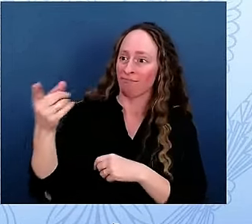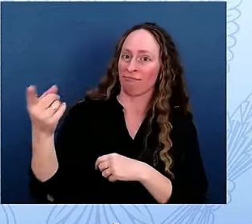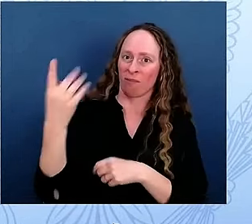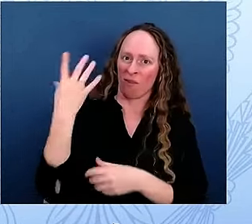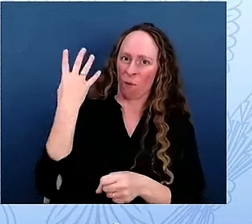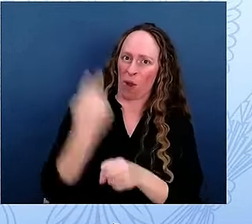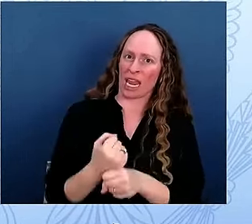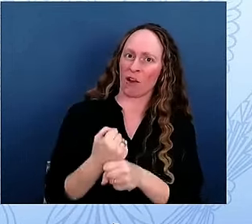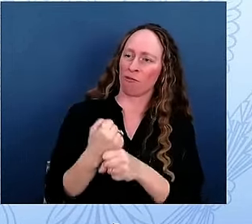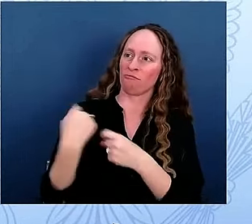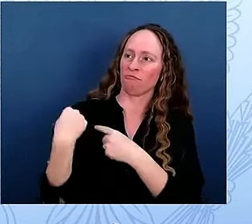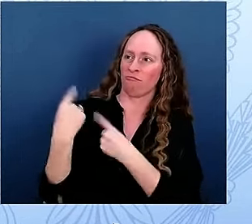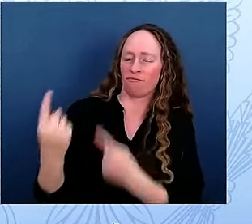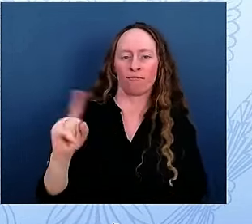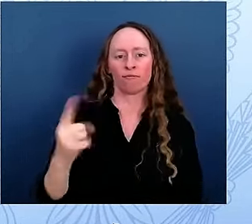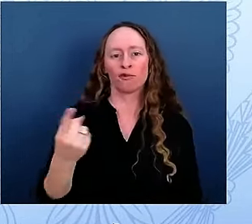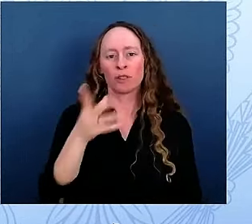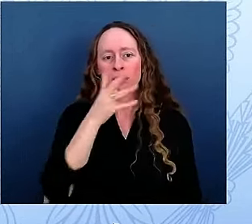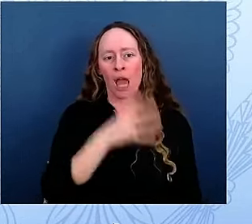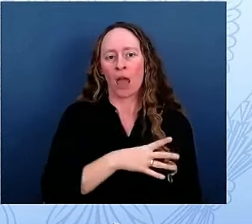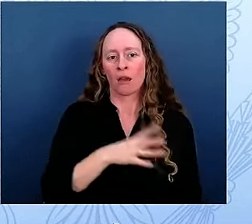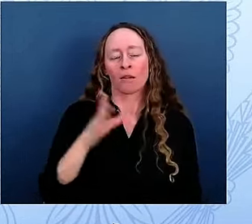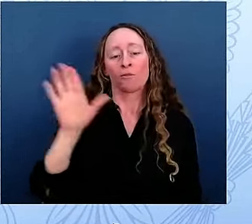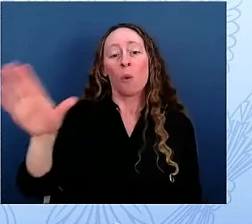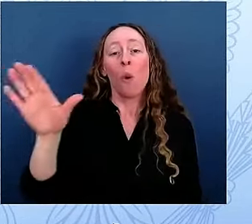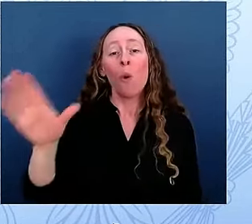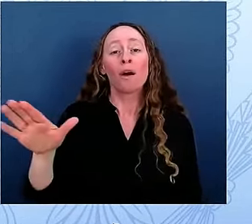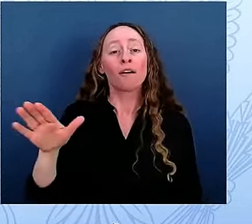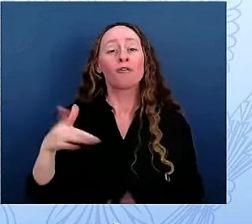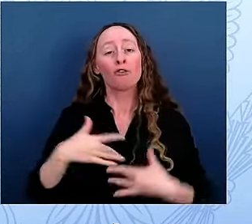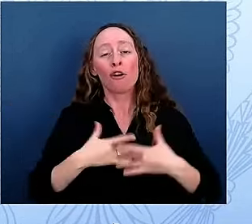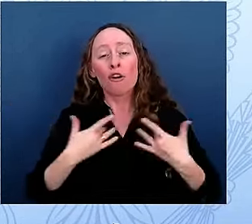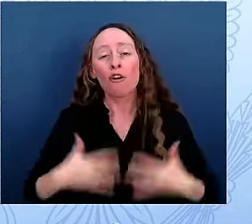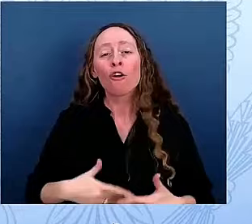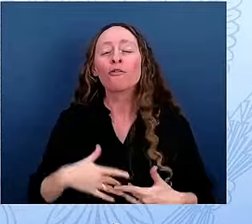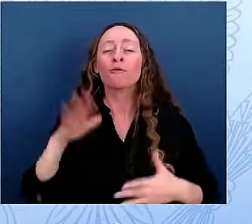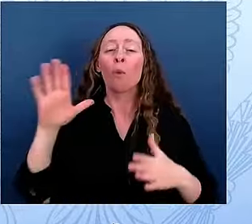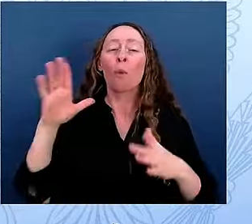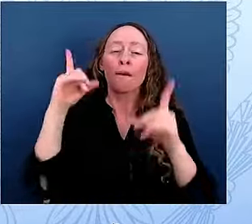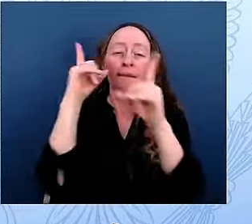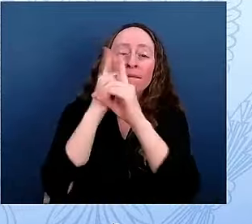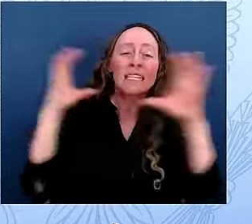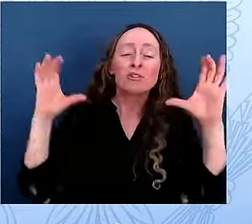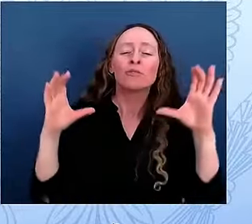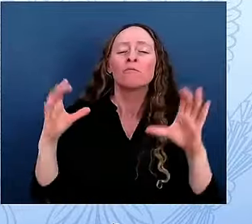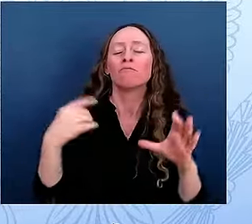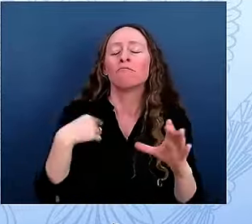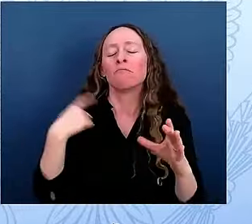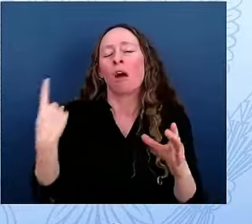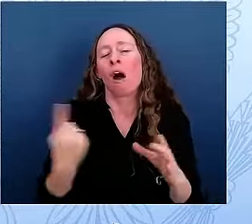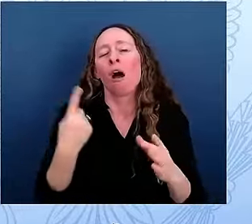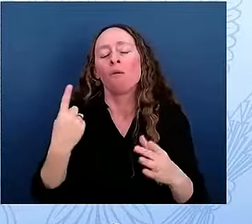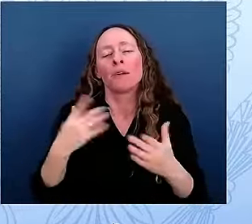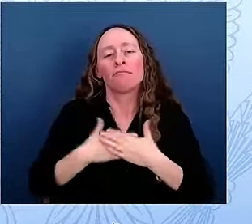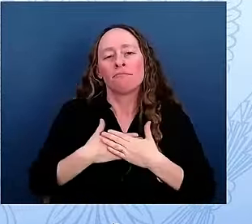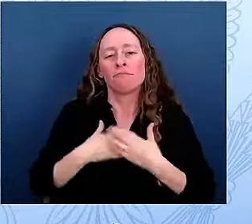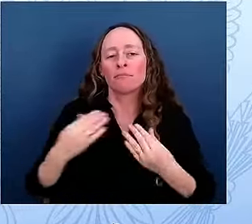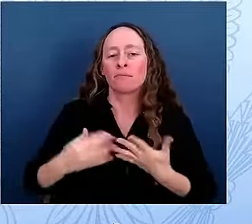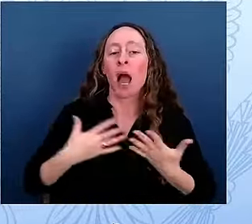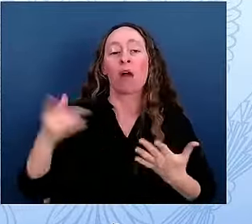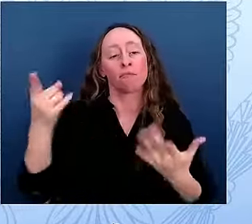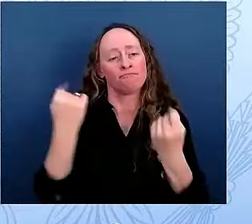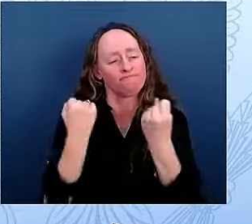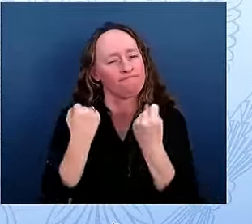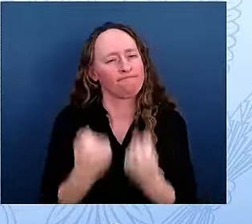heart, your vision, and your lifelong passion and commitment to teaching and learning. So